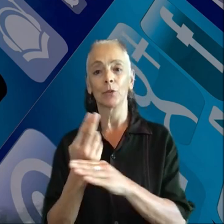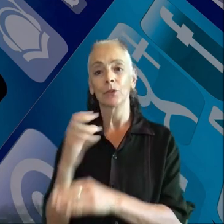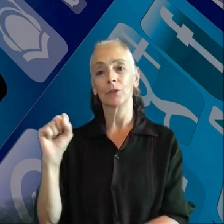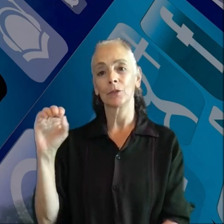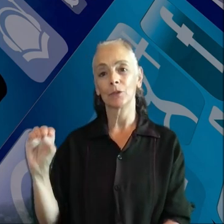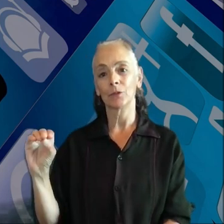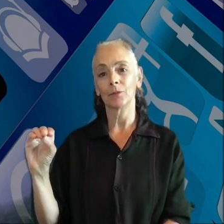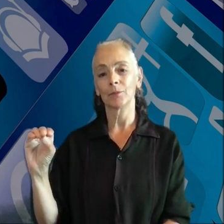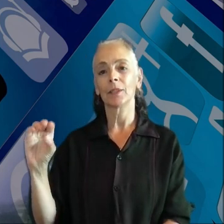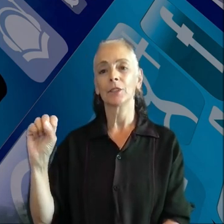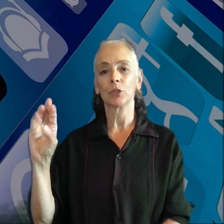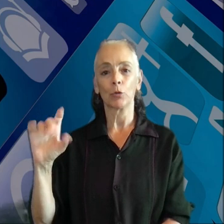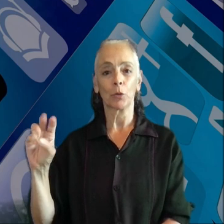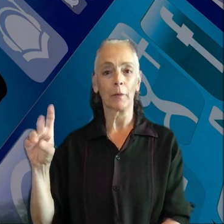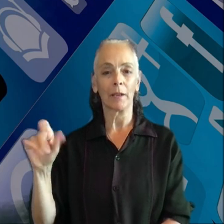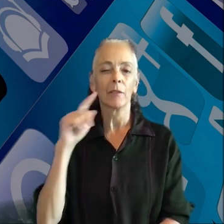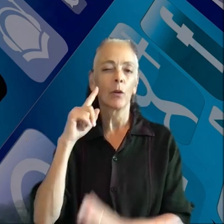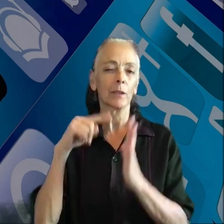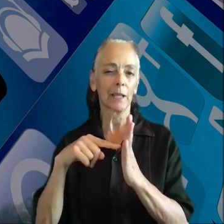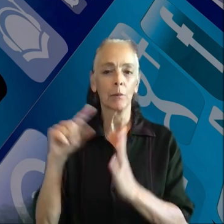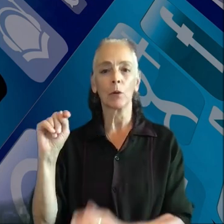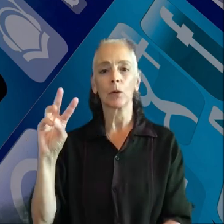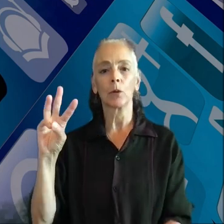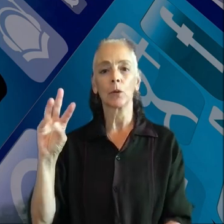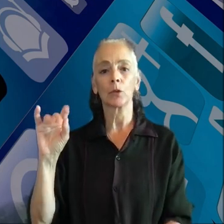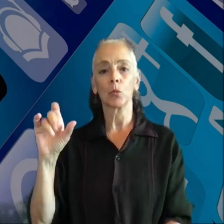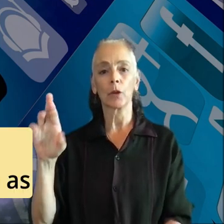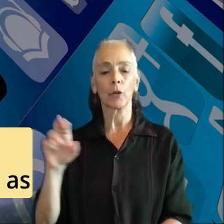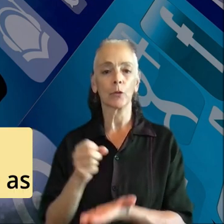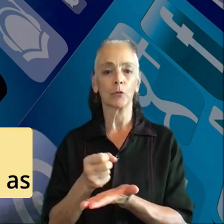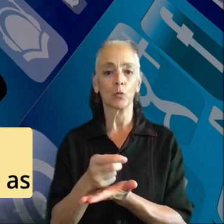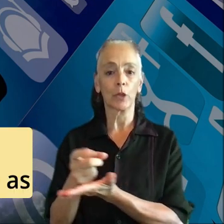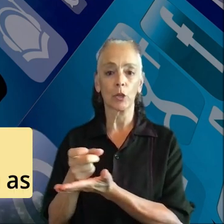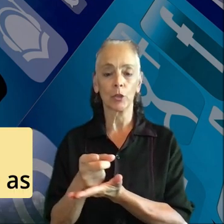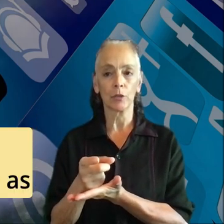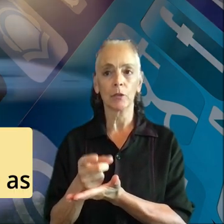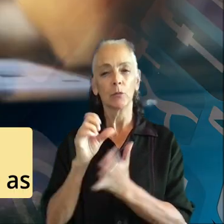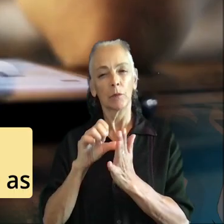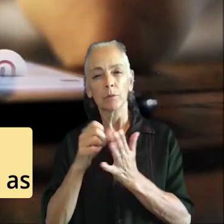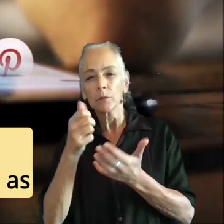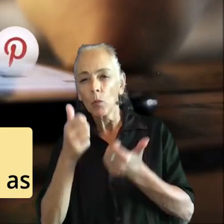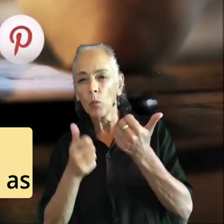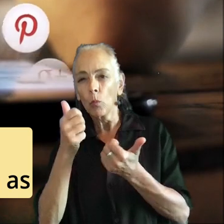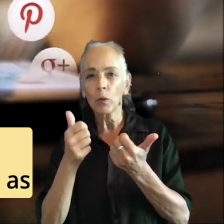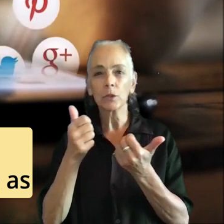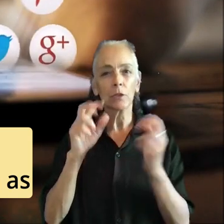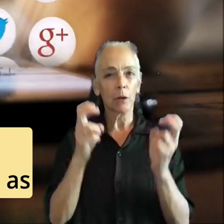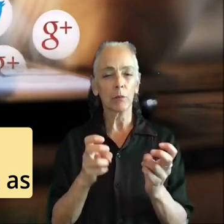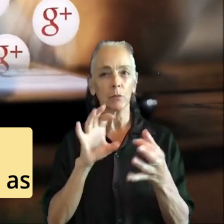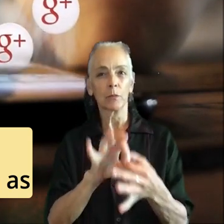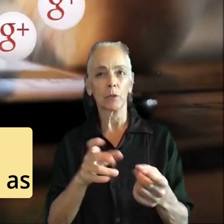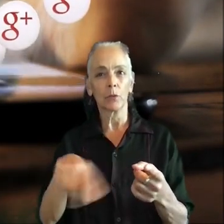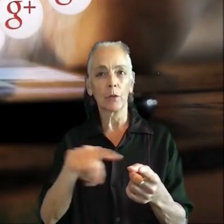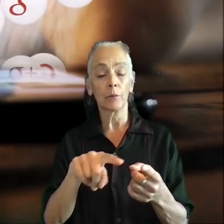Twitter, in order to highlight what we can learn about player communities and which topics are relevant to them. Social media, including